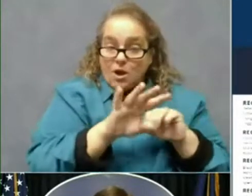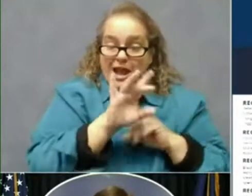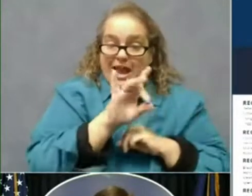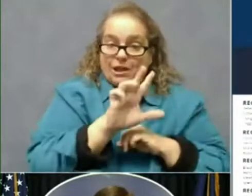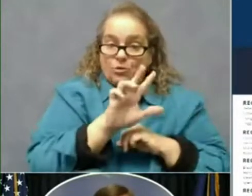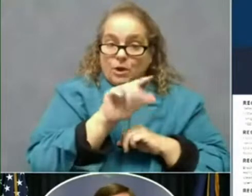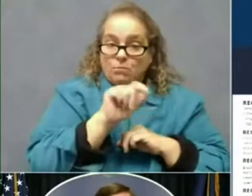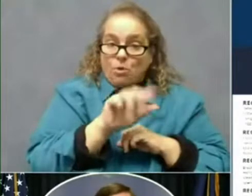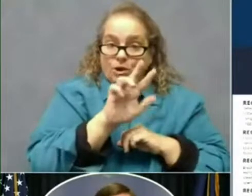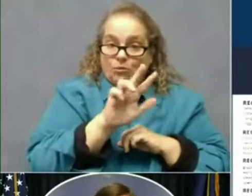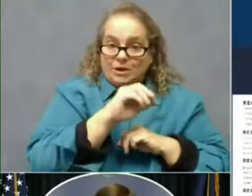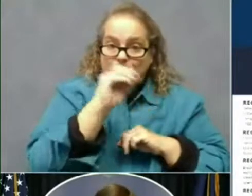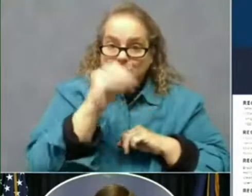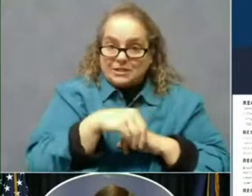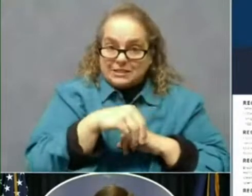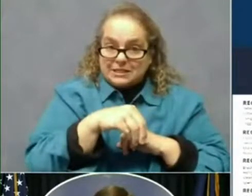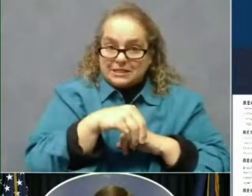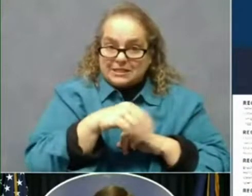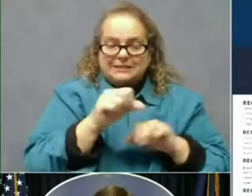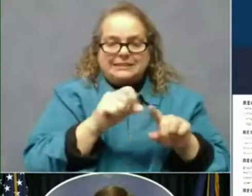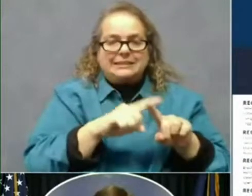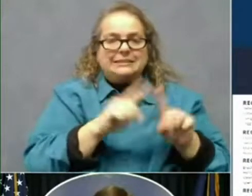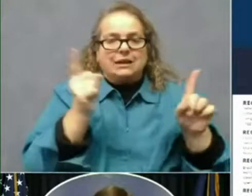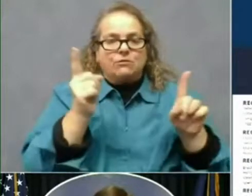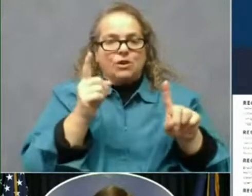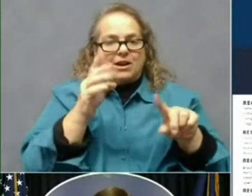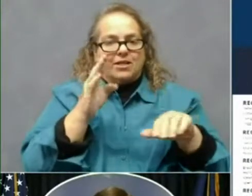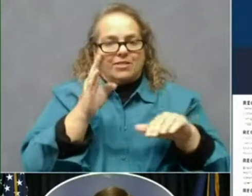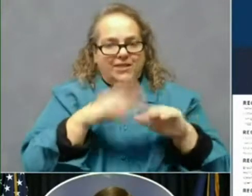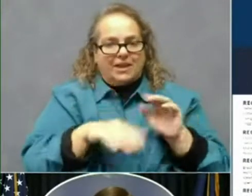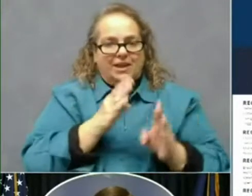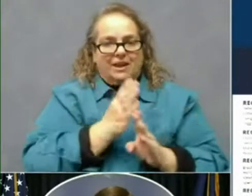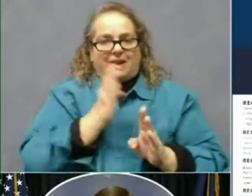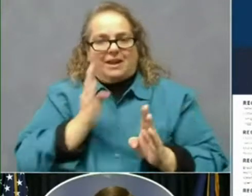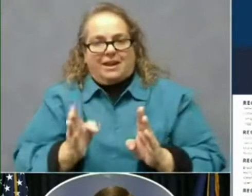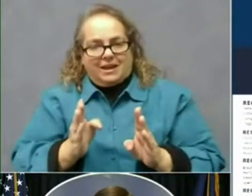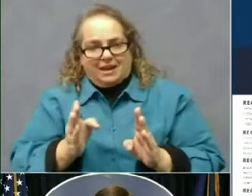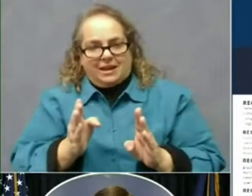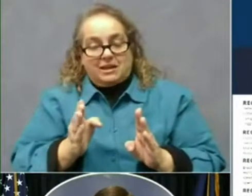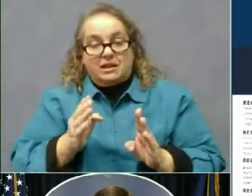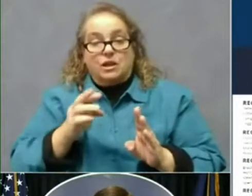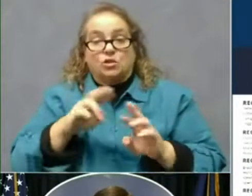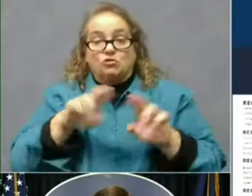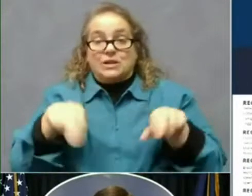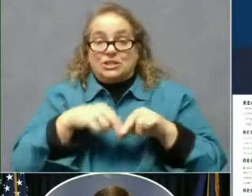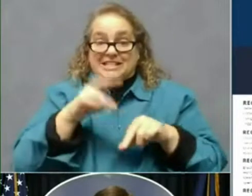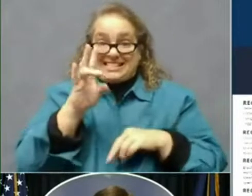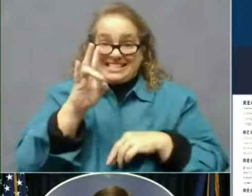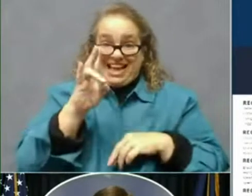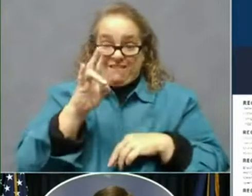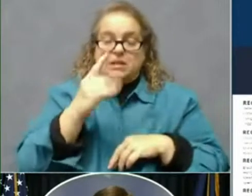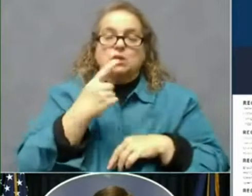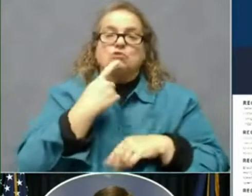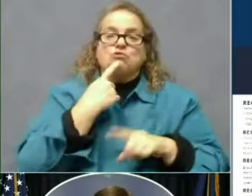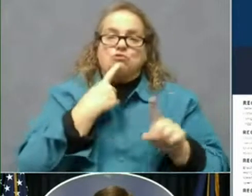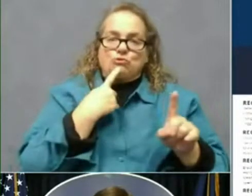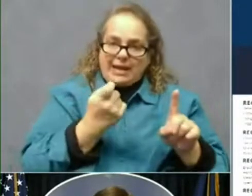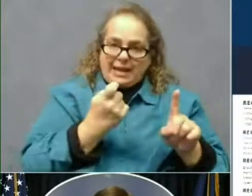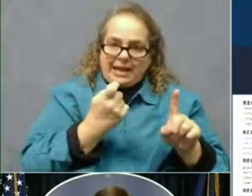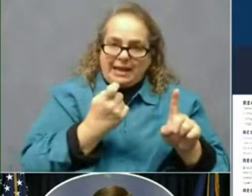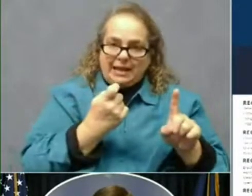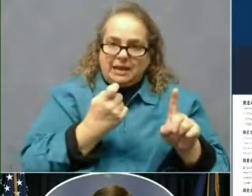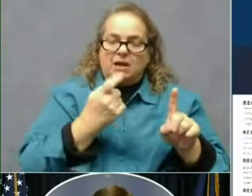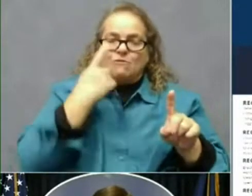is a lot different than than its its neighbor. Now we have region 7 which is in the red for inpatient